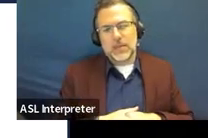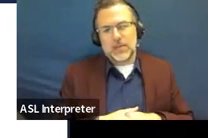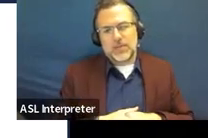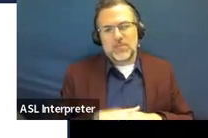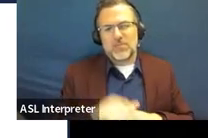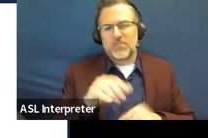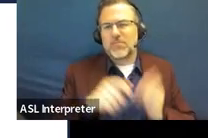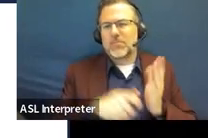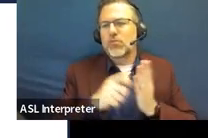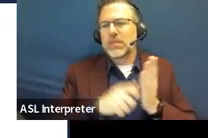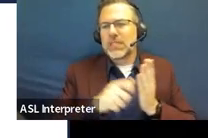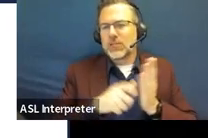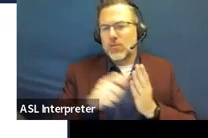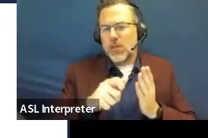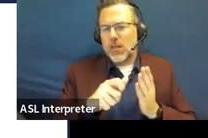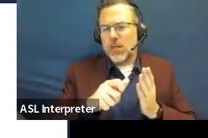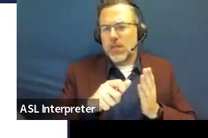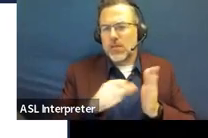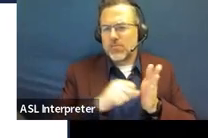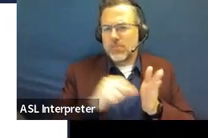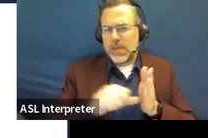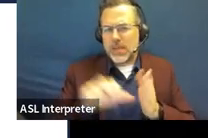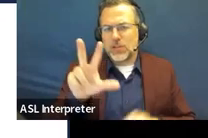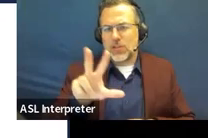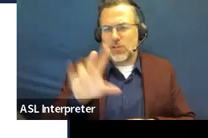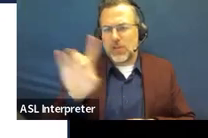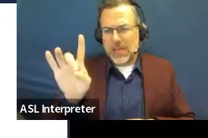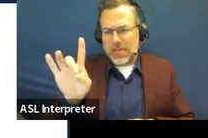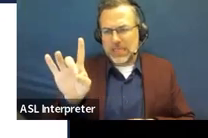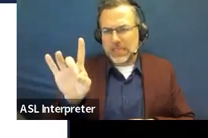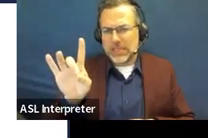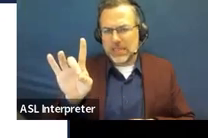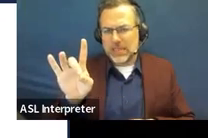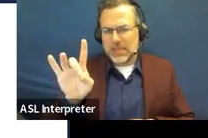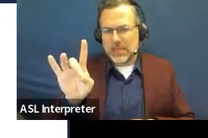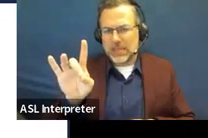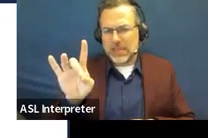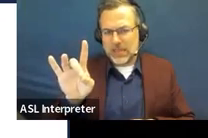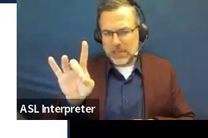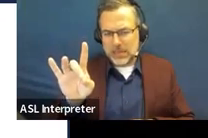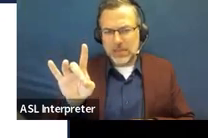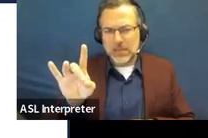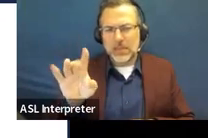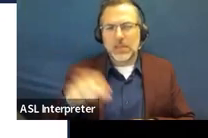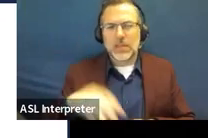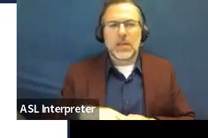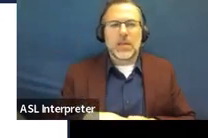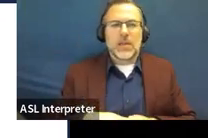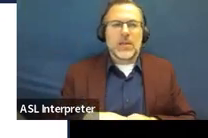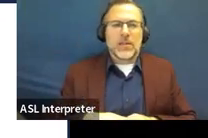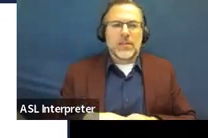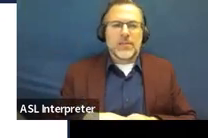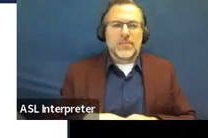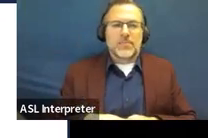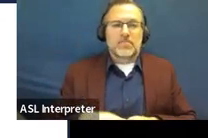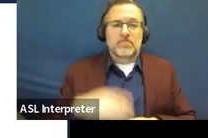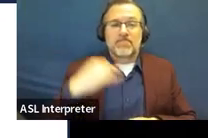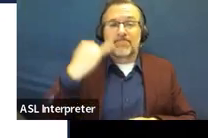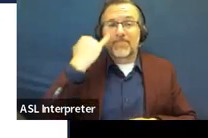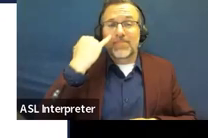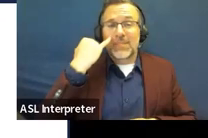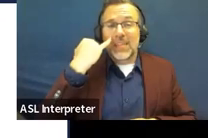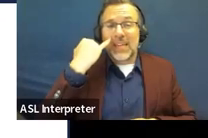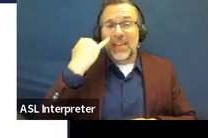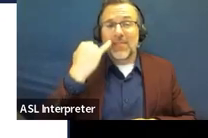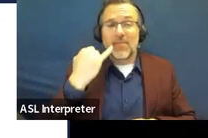manual on page 38. And then another caveat to that is that if any agency is likely